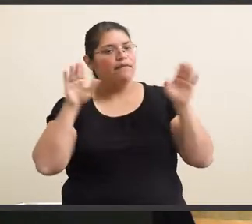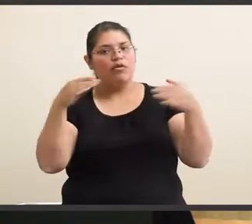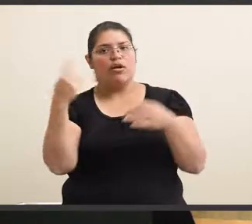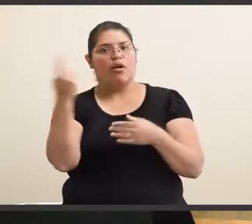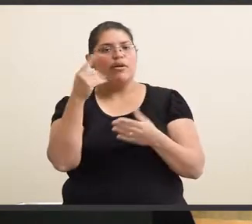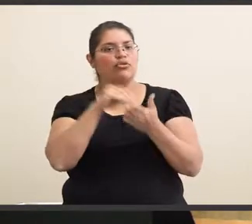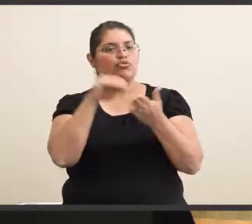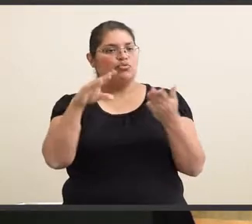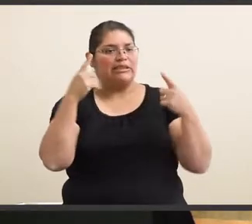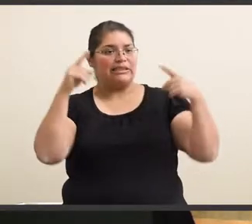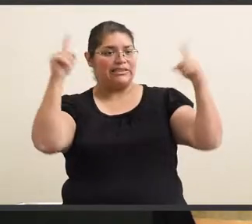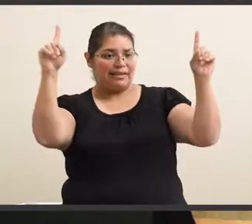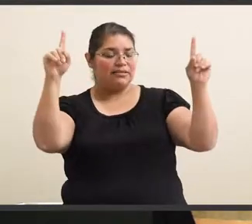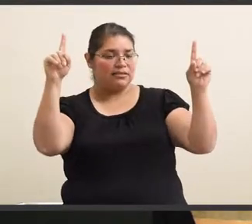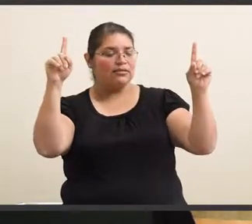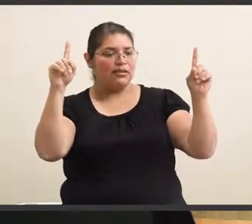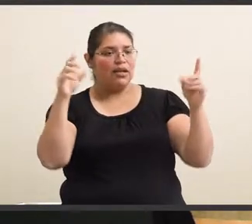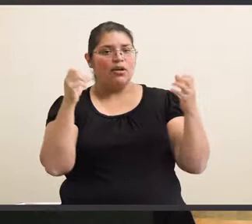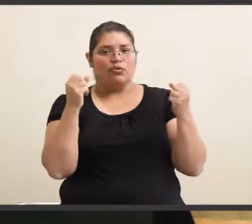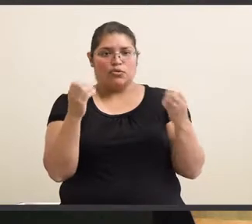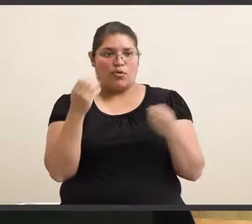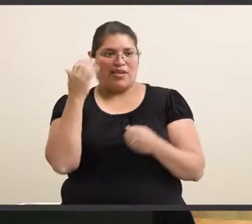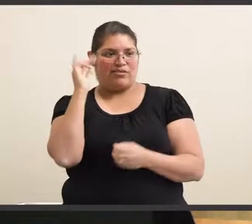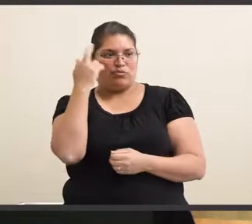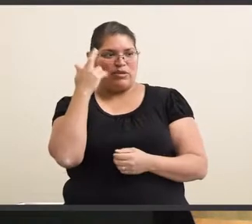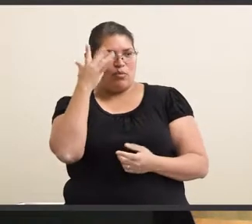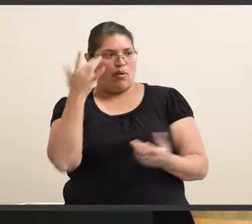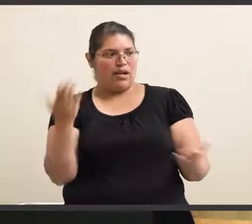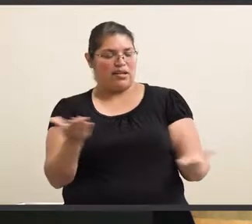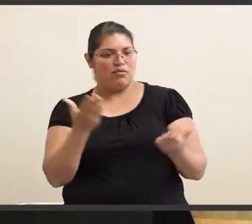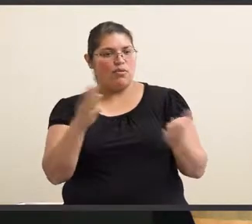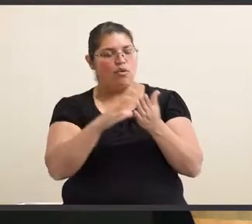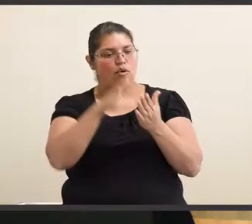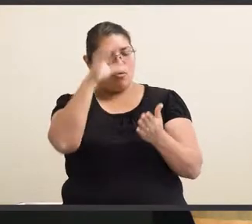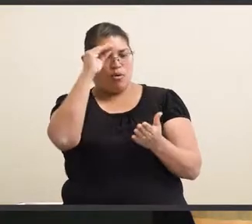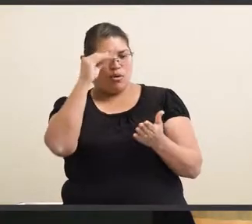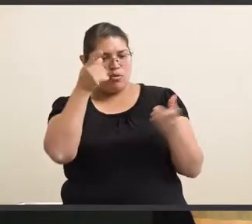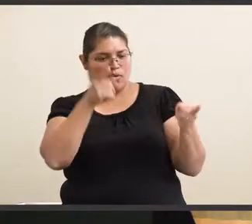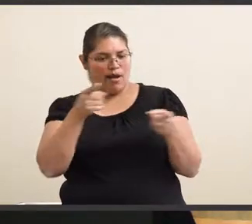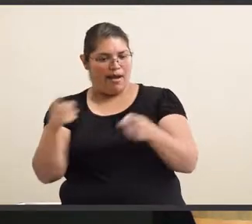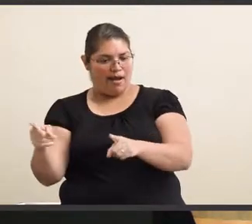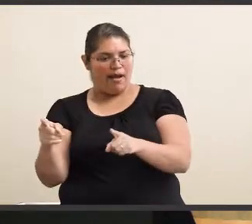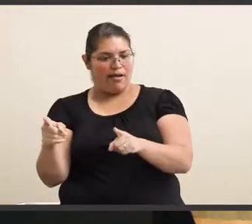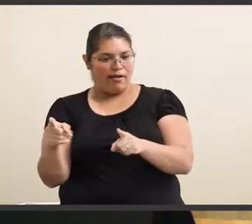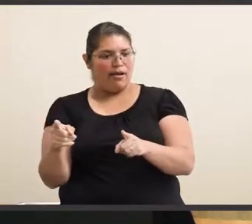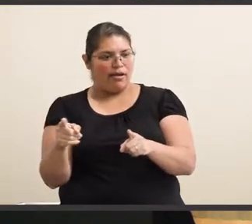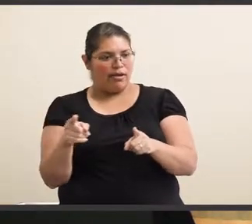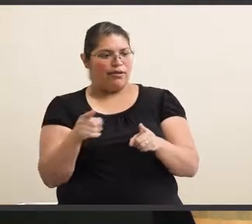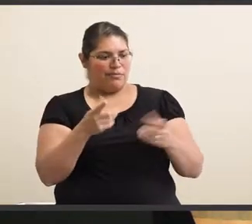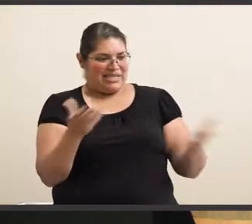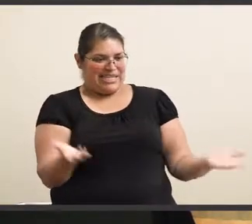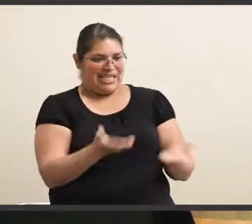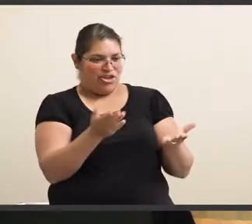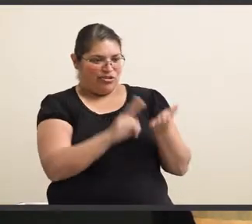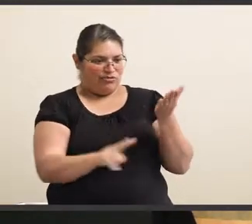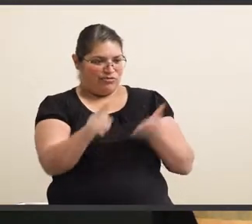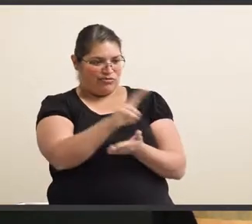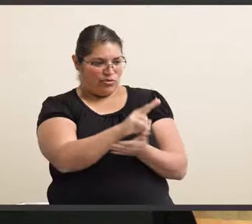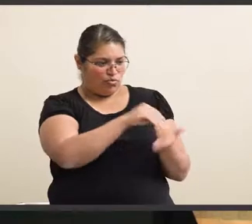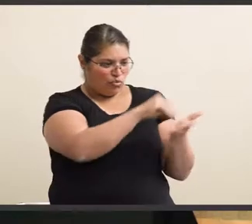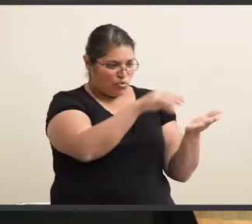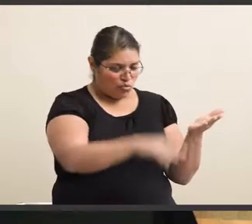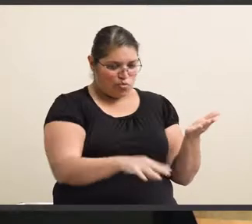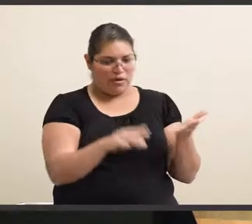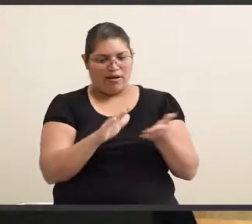success. I'm honored to be here, learning about what's happening with rubber meets the road. Our students in college,